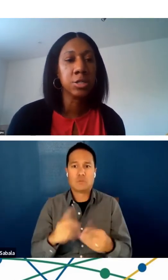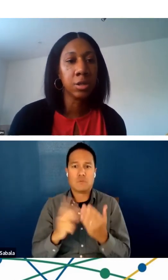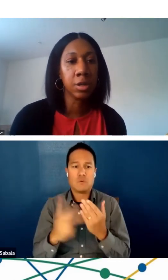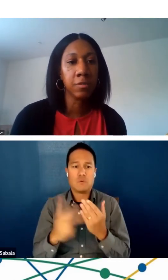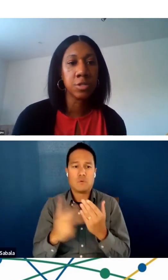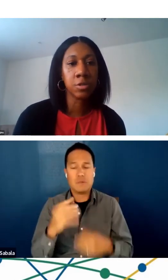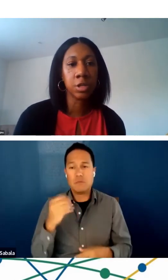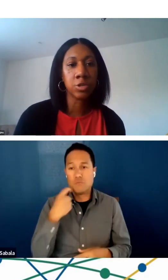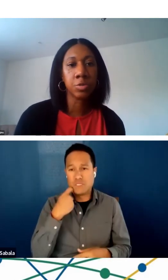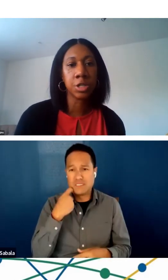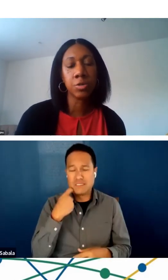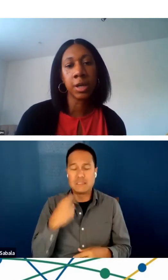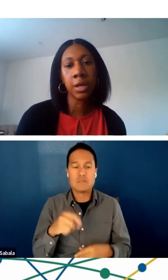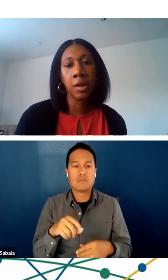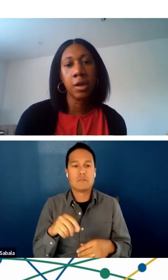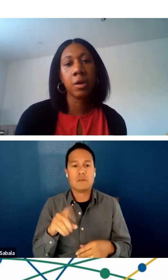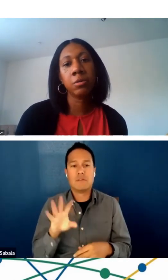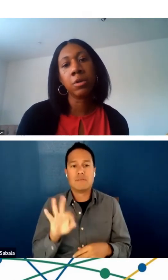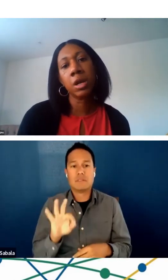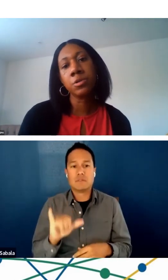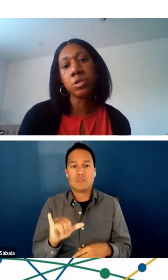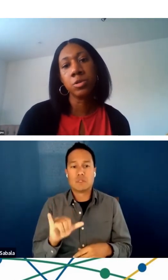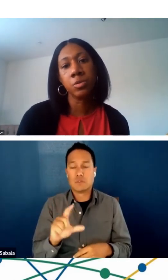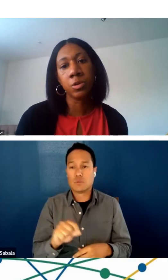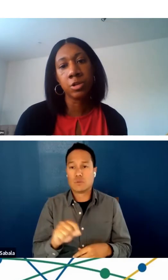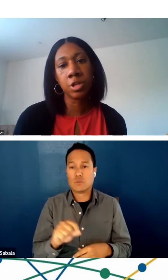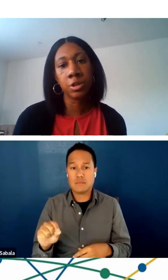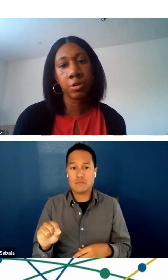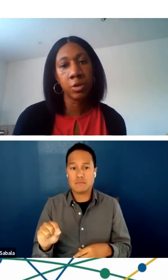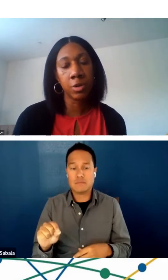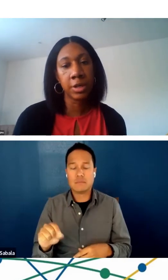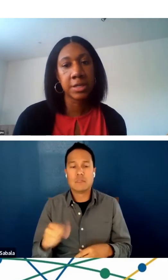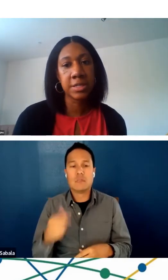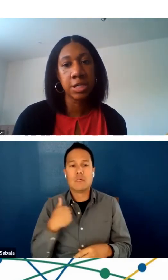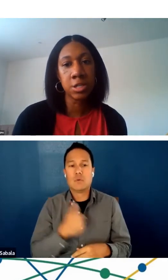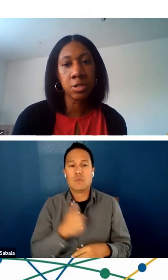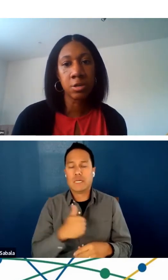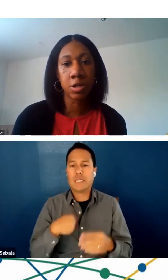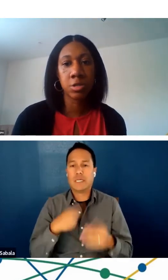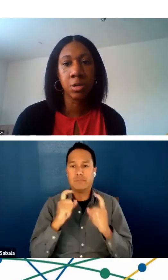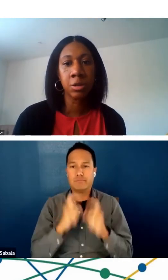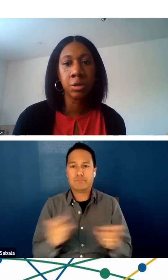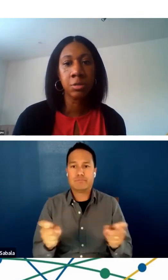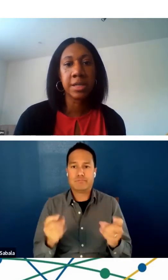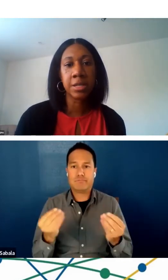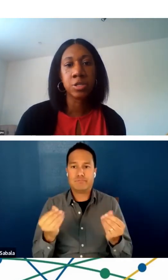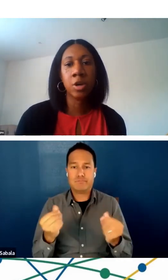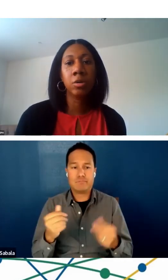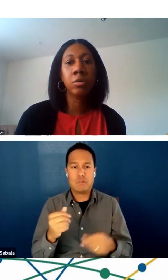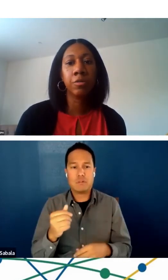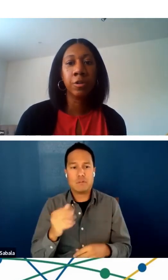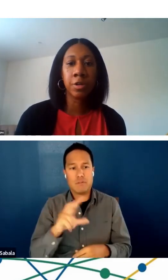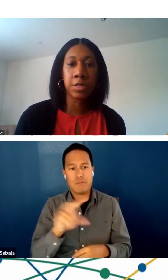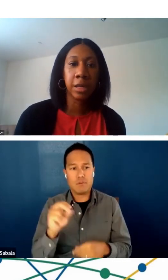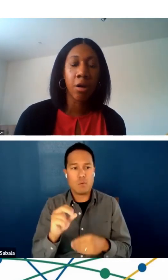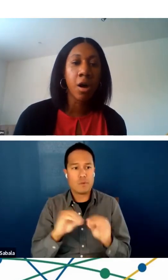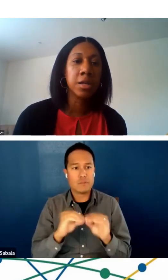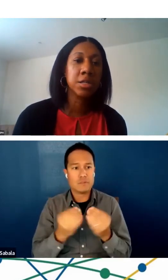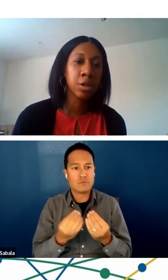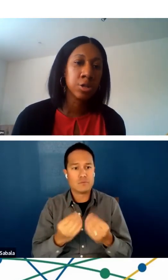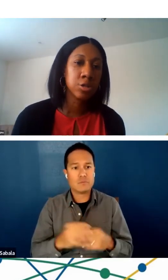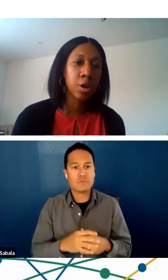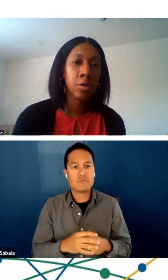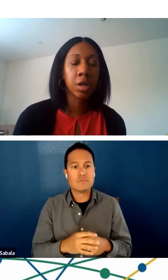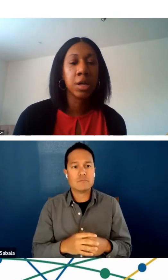one is during the fiscal year 2020. We were able to award to 30 organizations across 23 states who are focusing